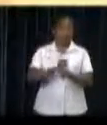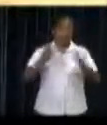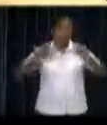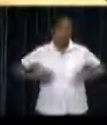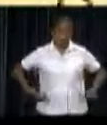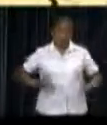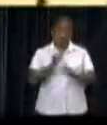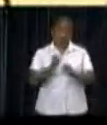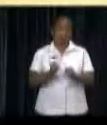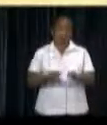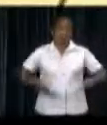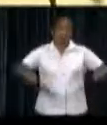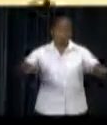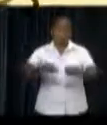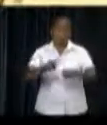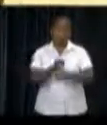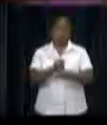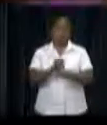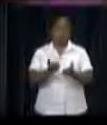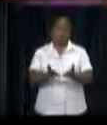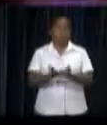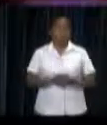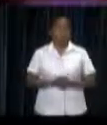engaged in social activities.